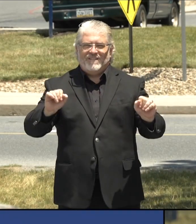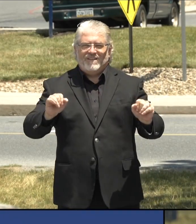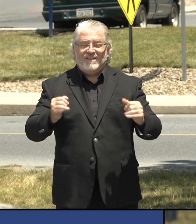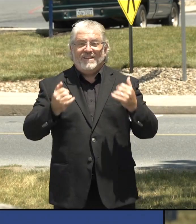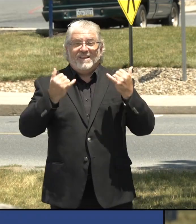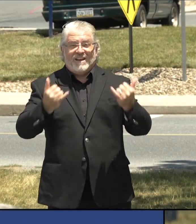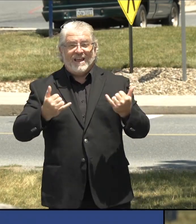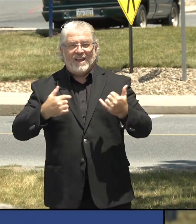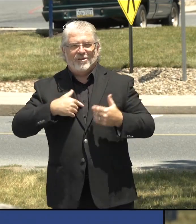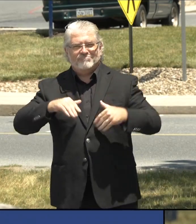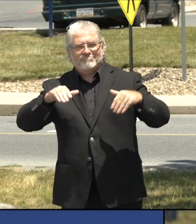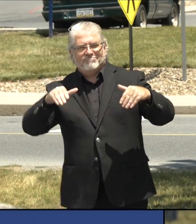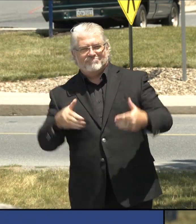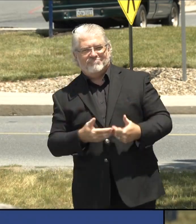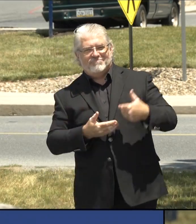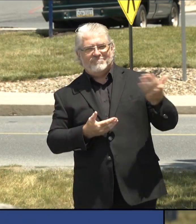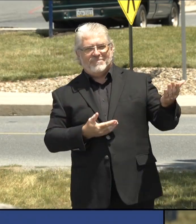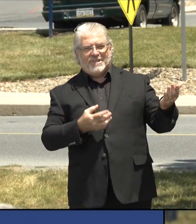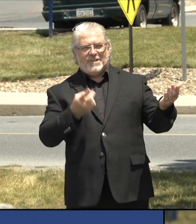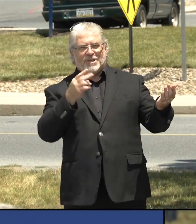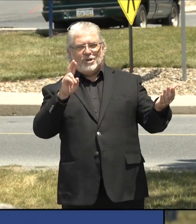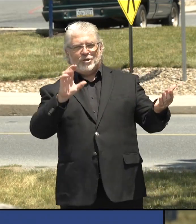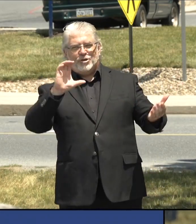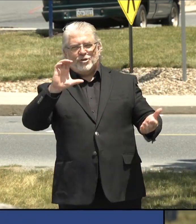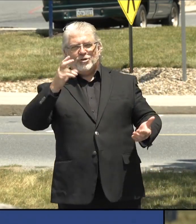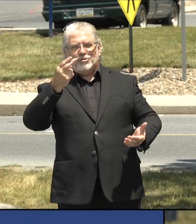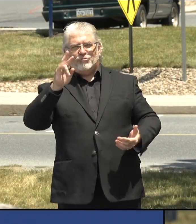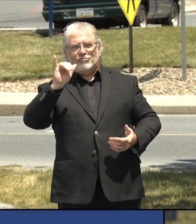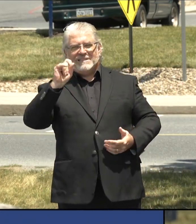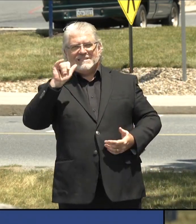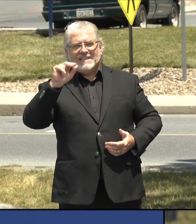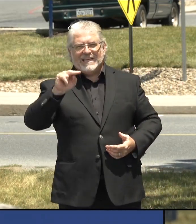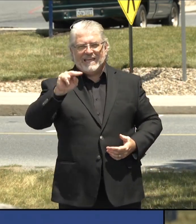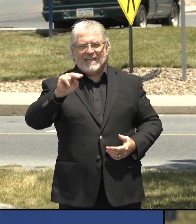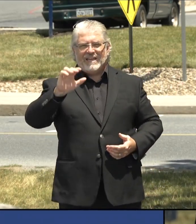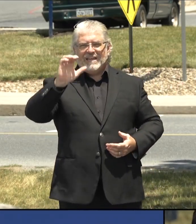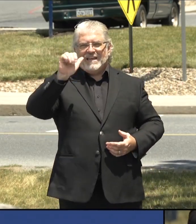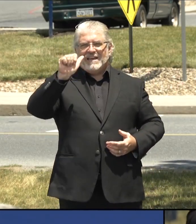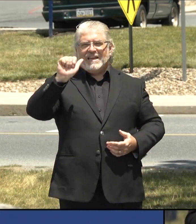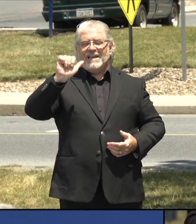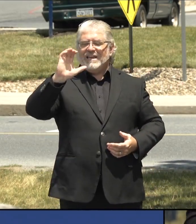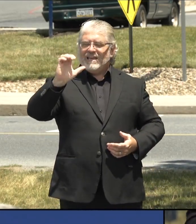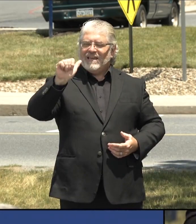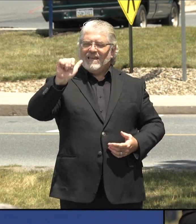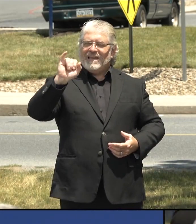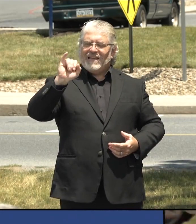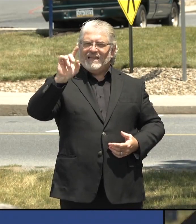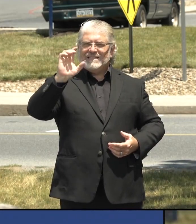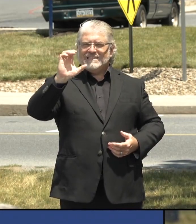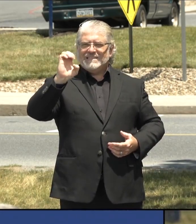introduce Dr. Christian Casita, President of the UPMC Dauphin Region. Thank you.